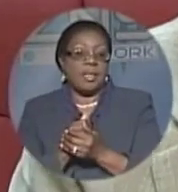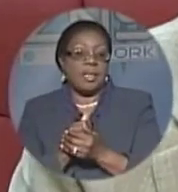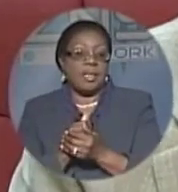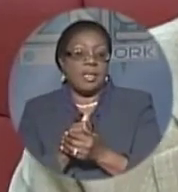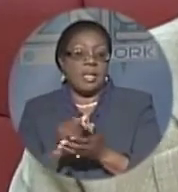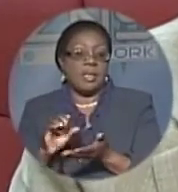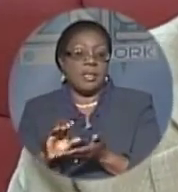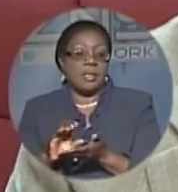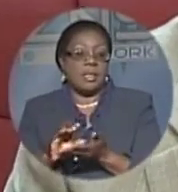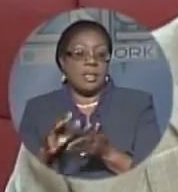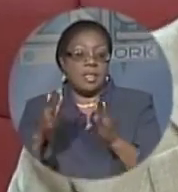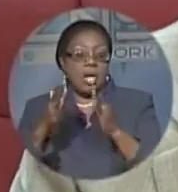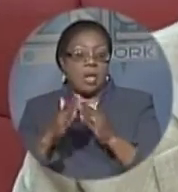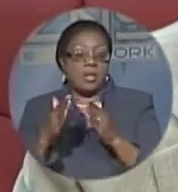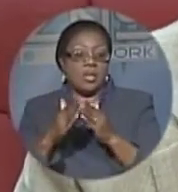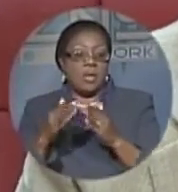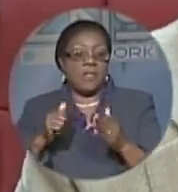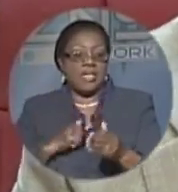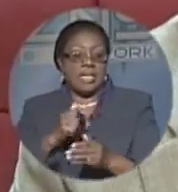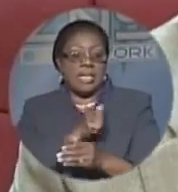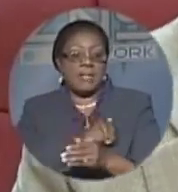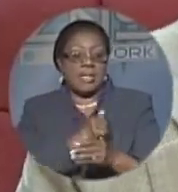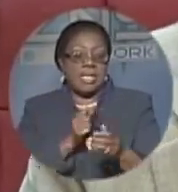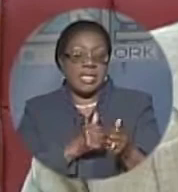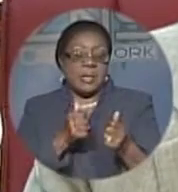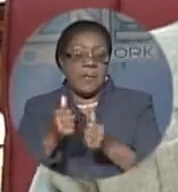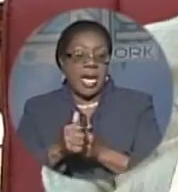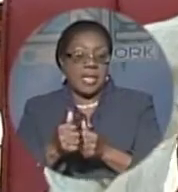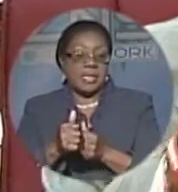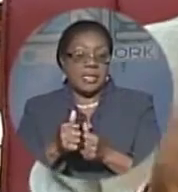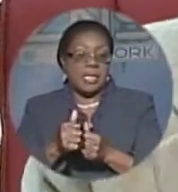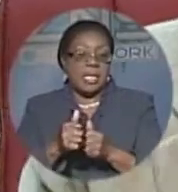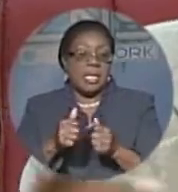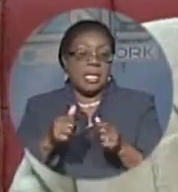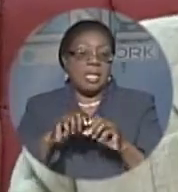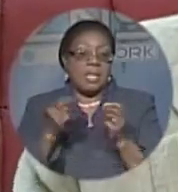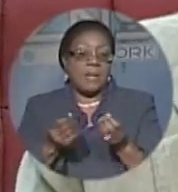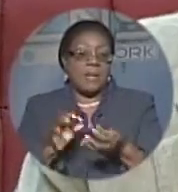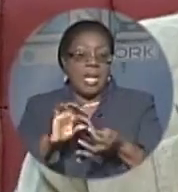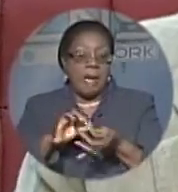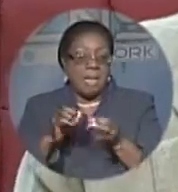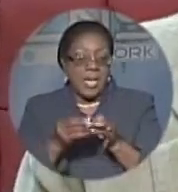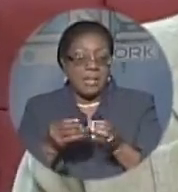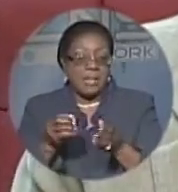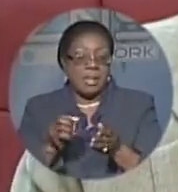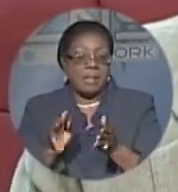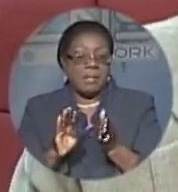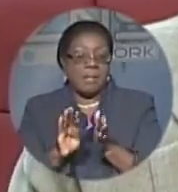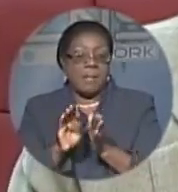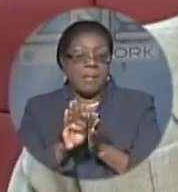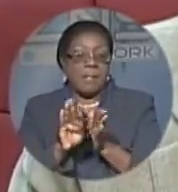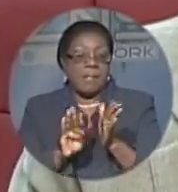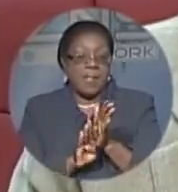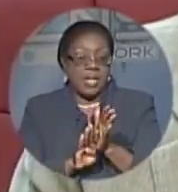Senate is now passed. The House of Assembly needs to pass the company's amendment bill and the bankruptcy amendment bill still have to be passed.